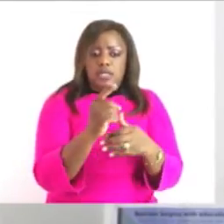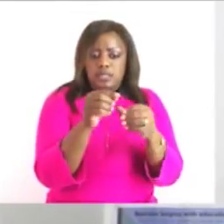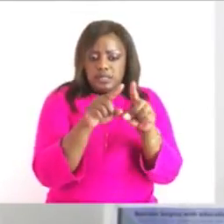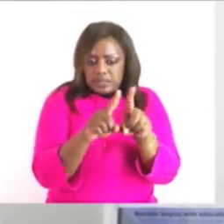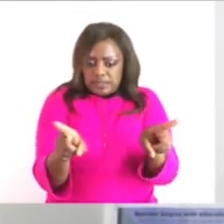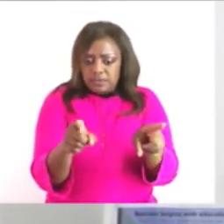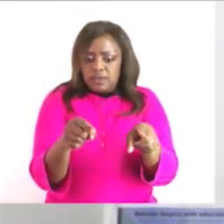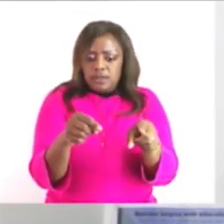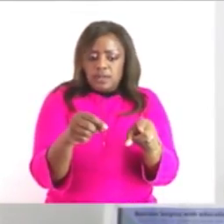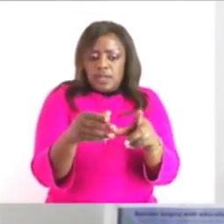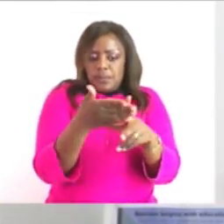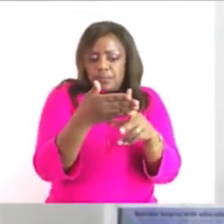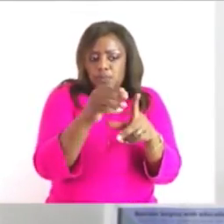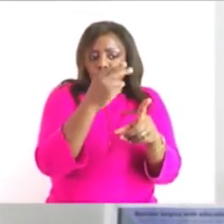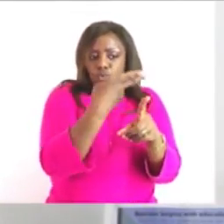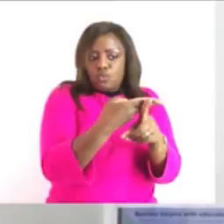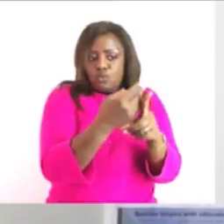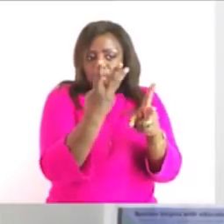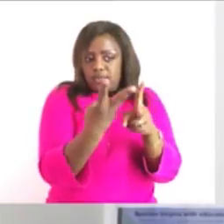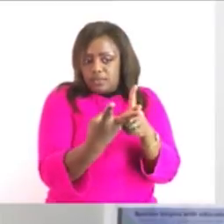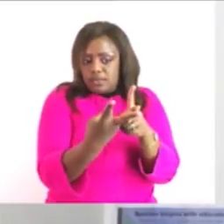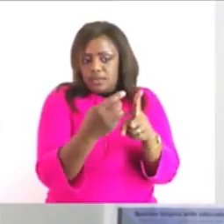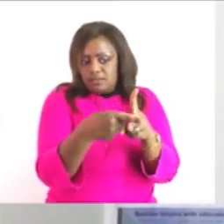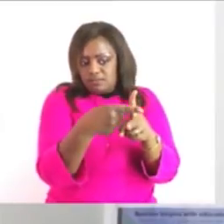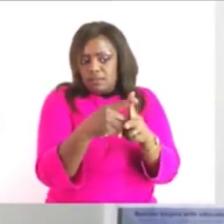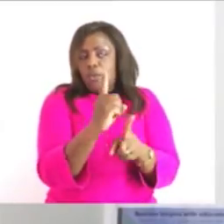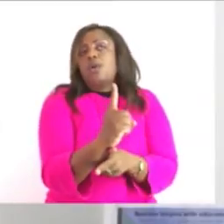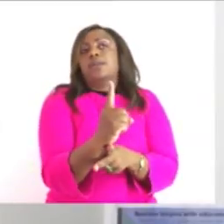two seconds are so close to three seconds